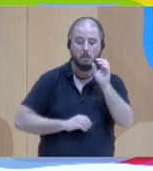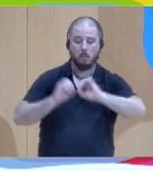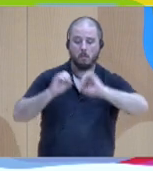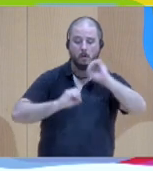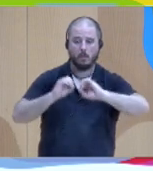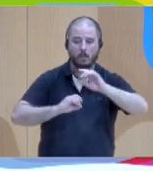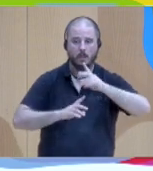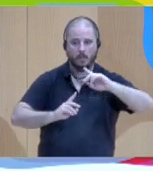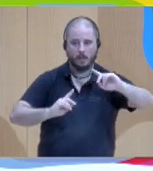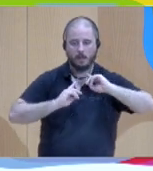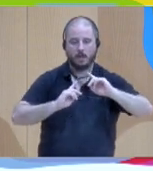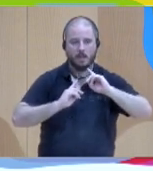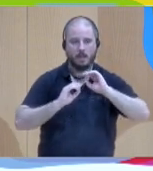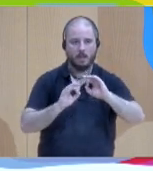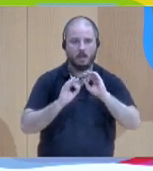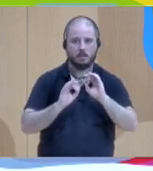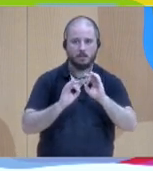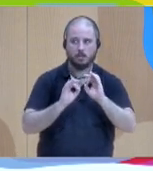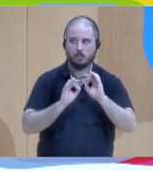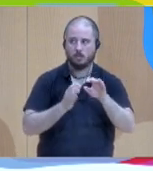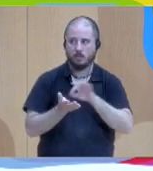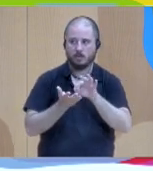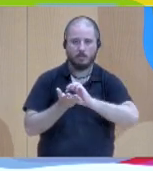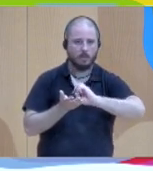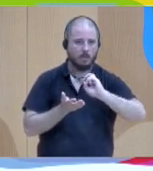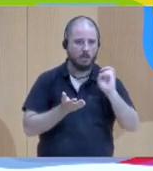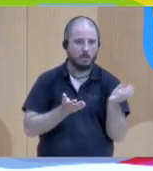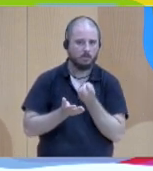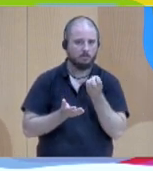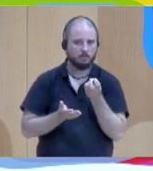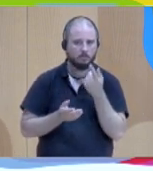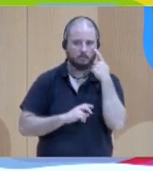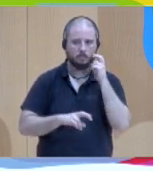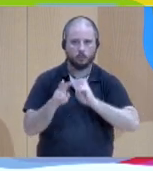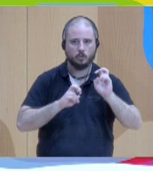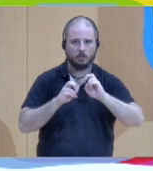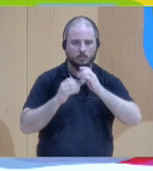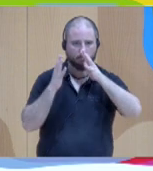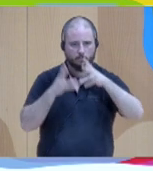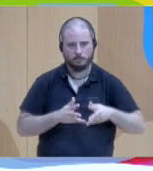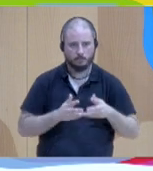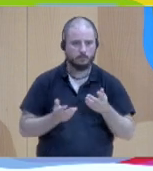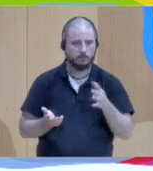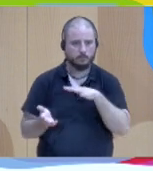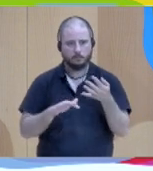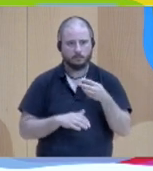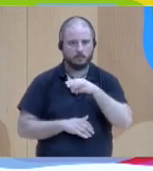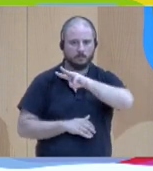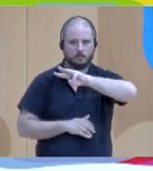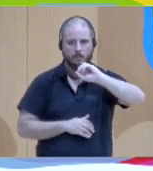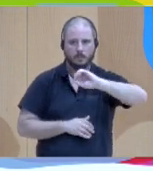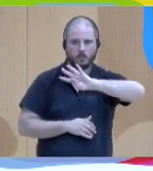And the estimate was that 30, 40 percent, something like that. No, it's much,